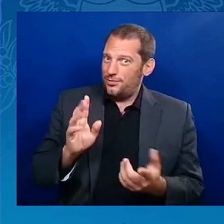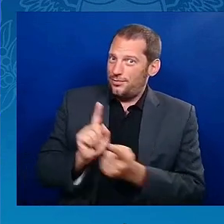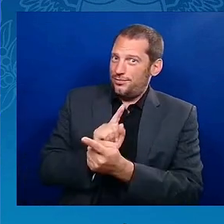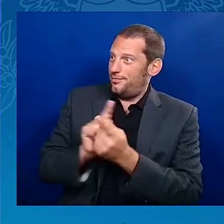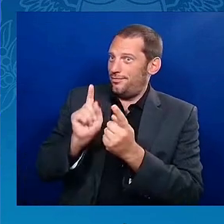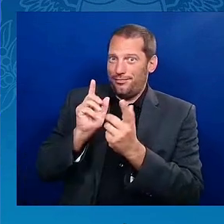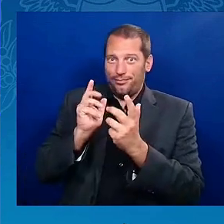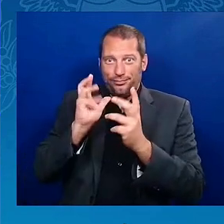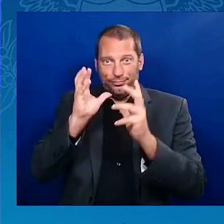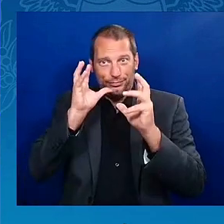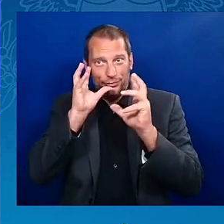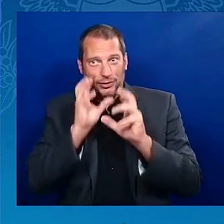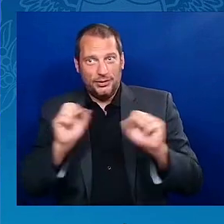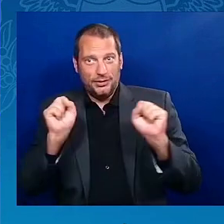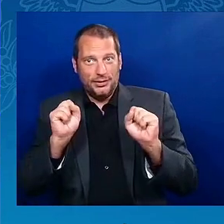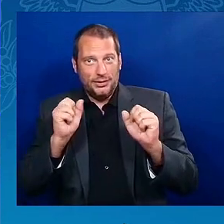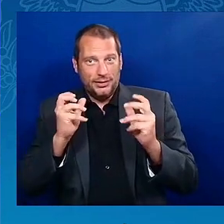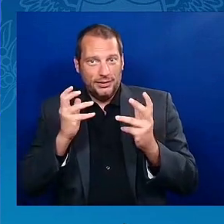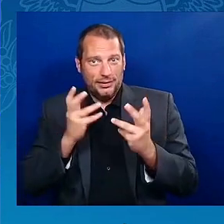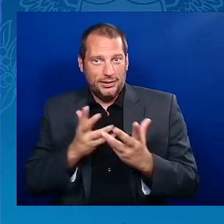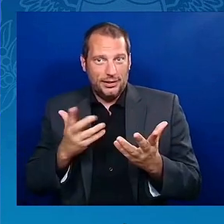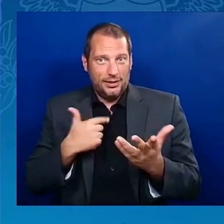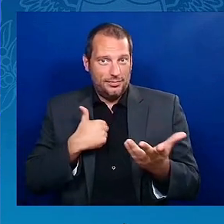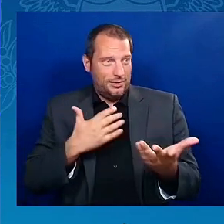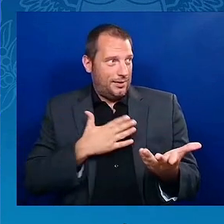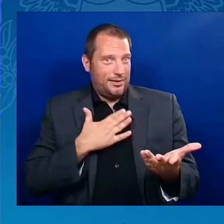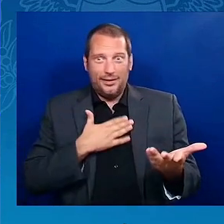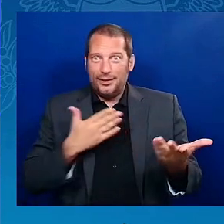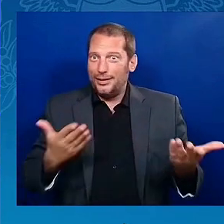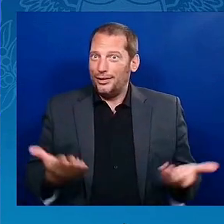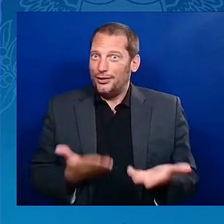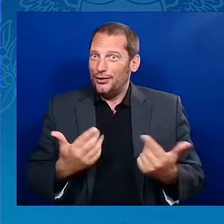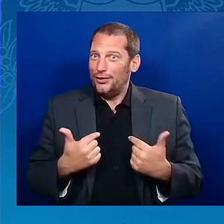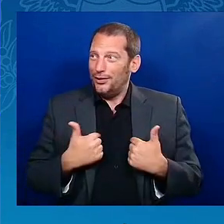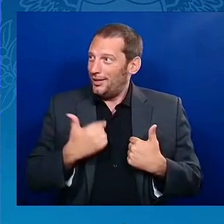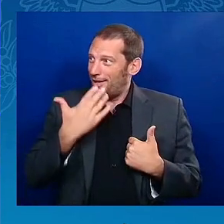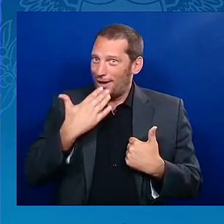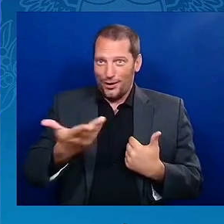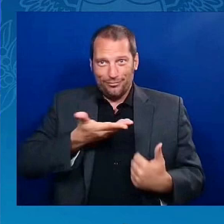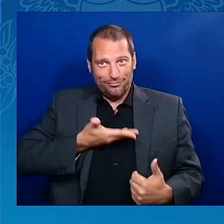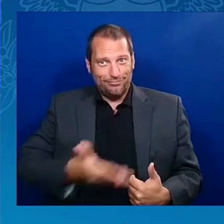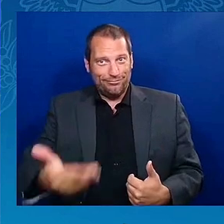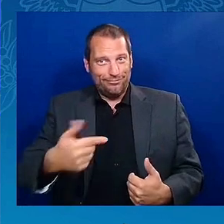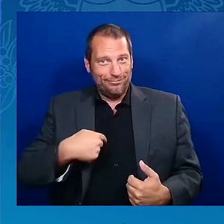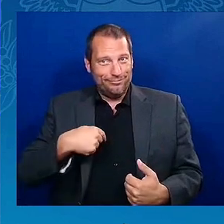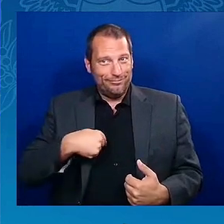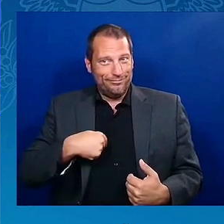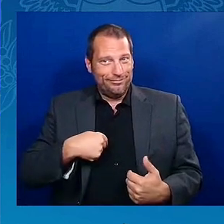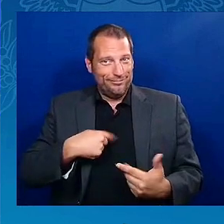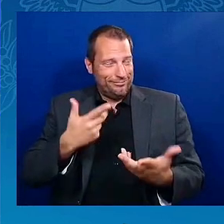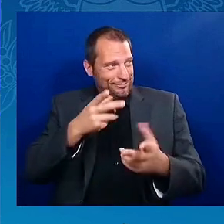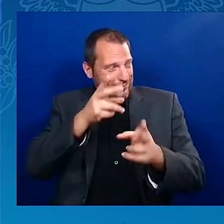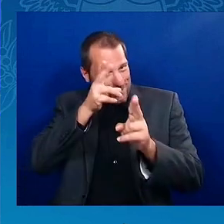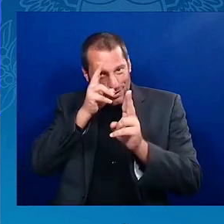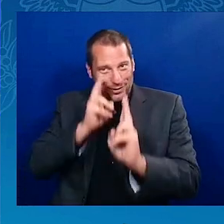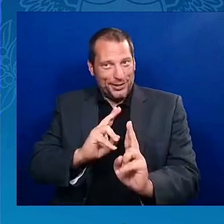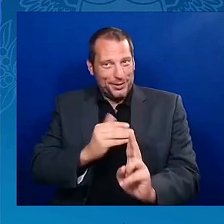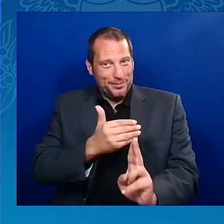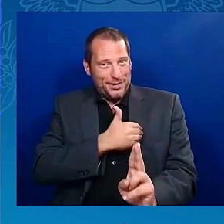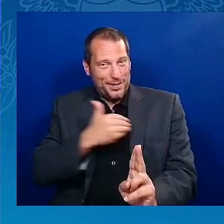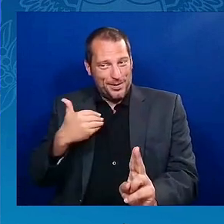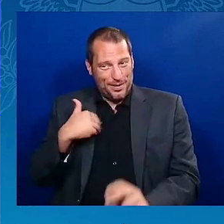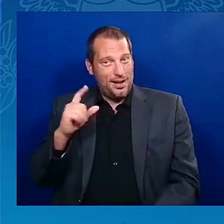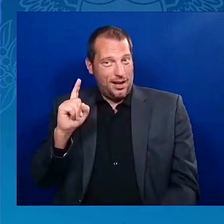to be here. Thank you for having me. Thank y'all for inviting me. I'm an honorary member of the 100, but I'm a dedicated black man.